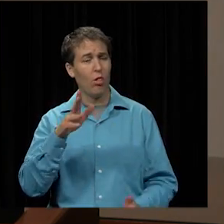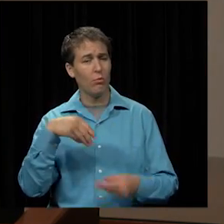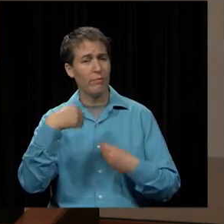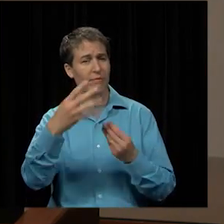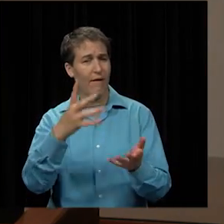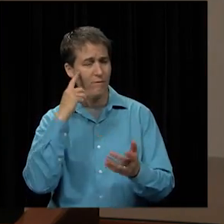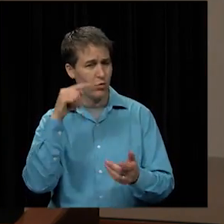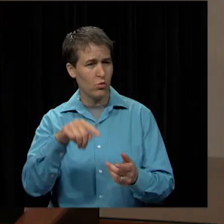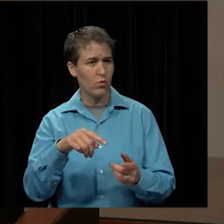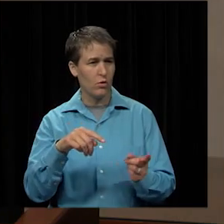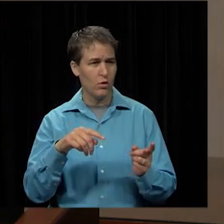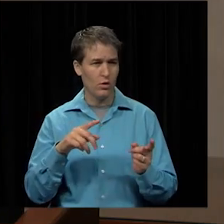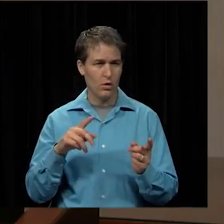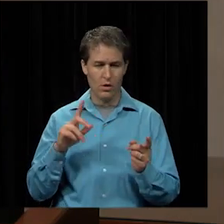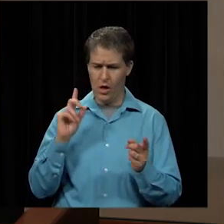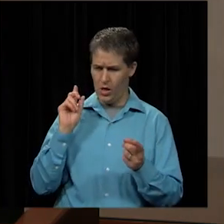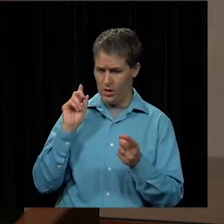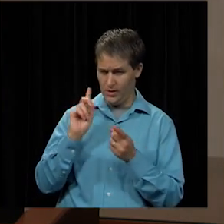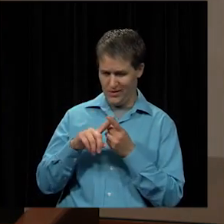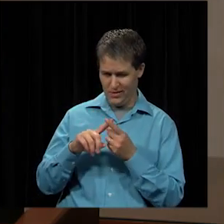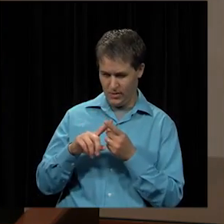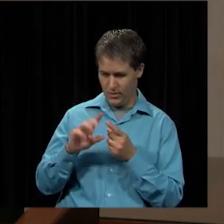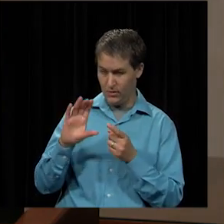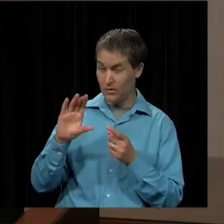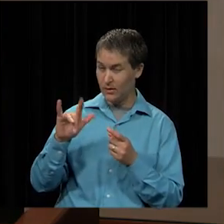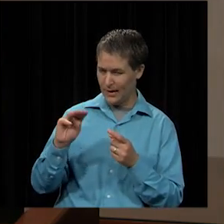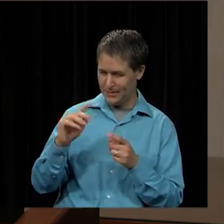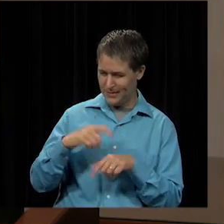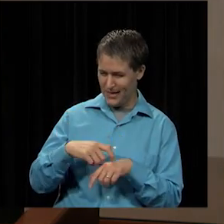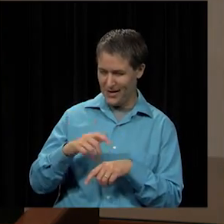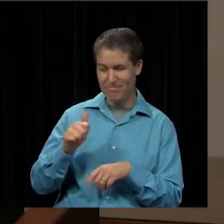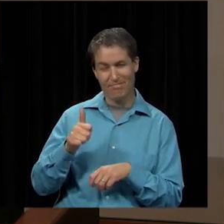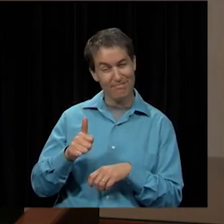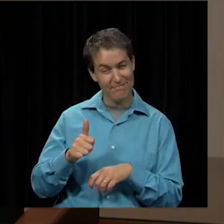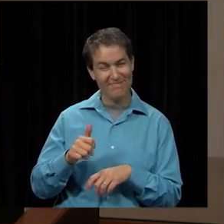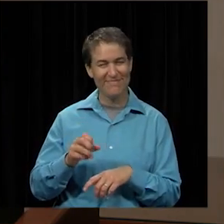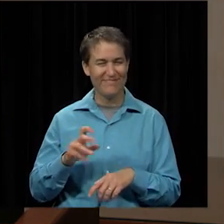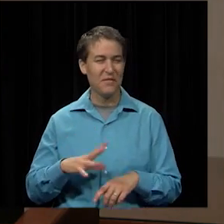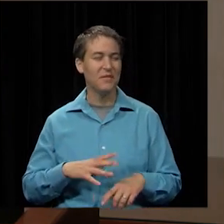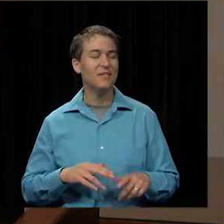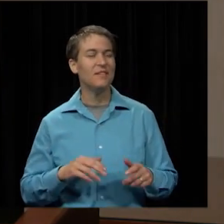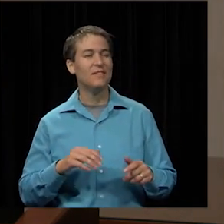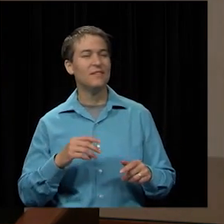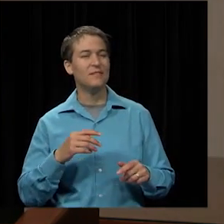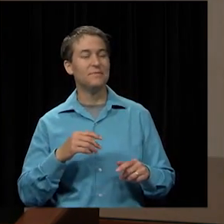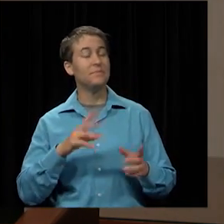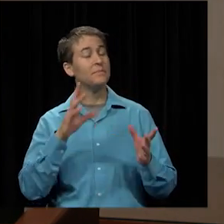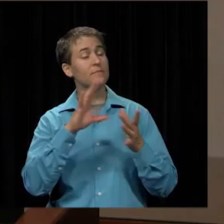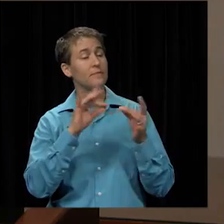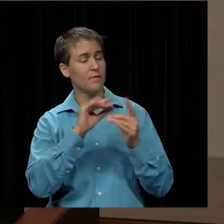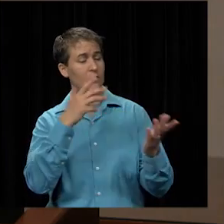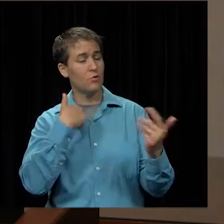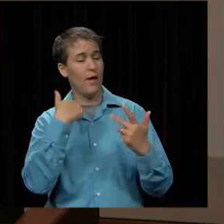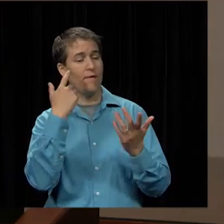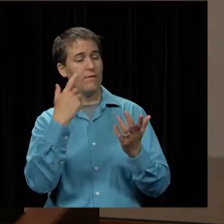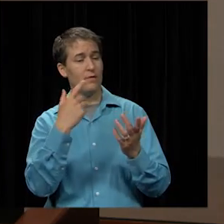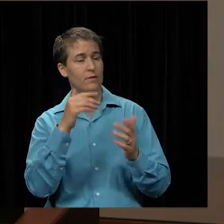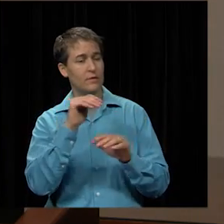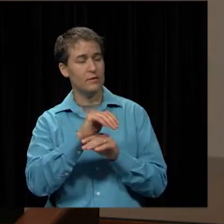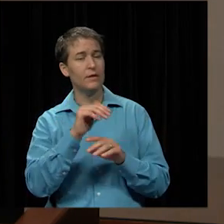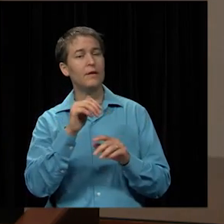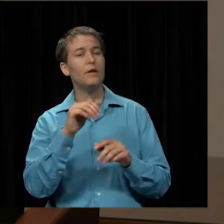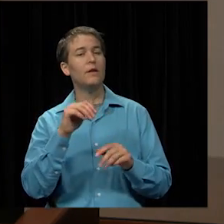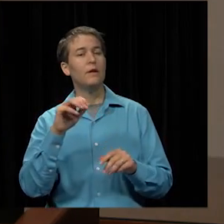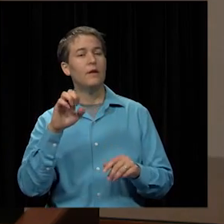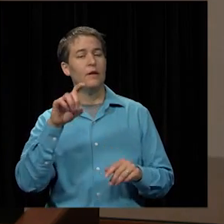couple gentlemen in this evening. Until it comes claim time. Yeah, that's right. So we have with us this evening Ed Reasoner with Thomas